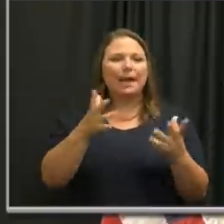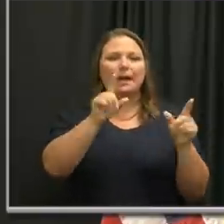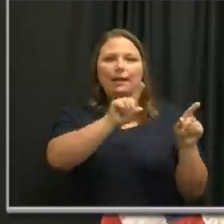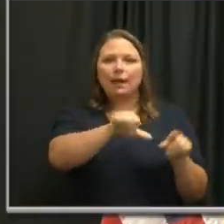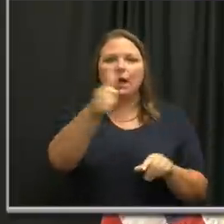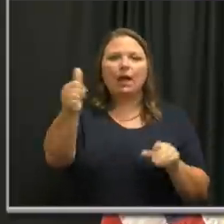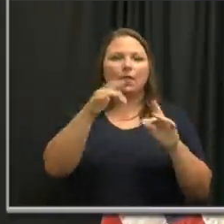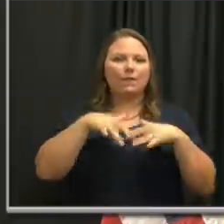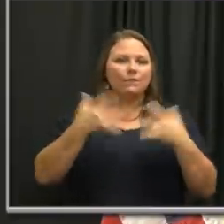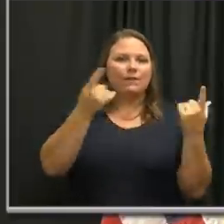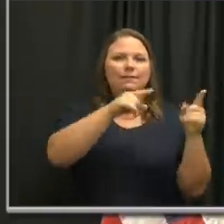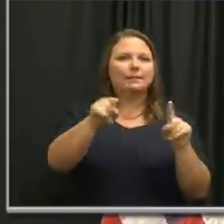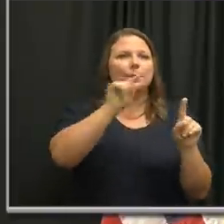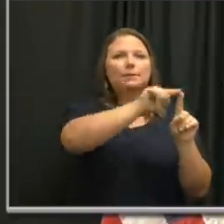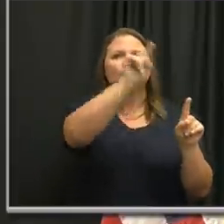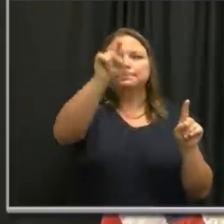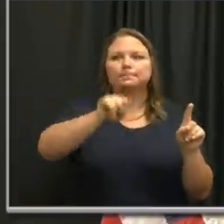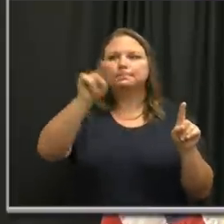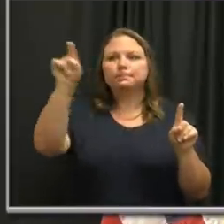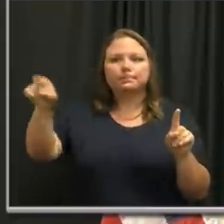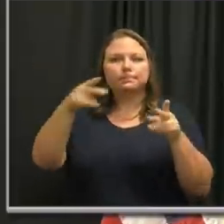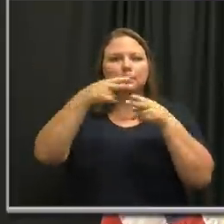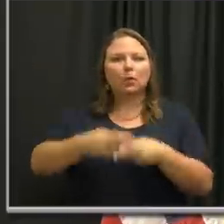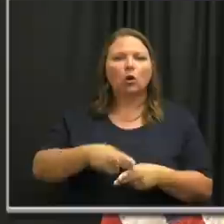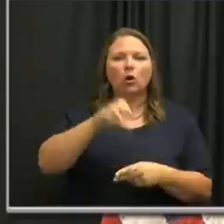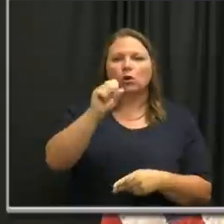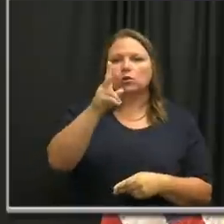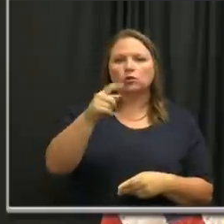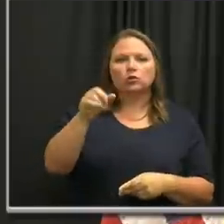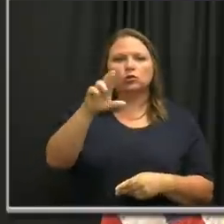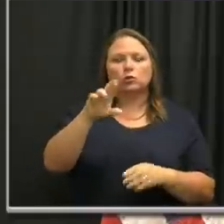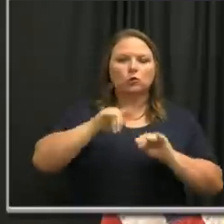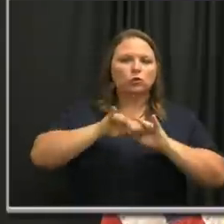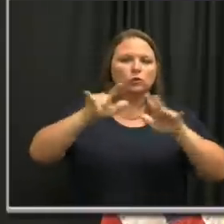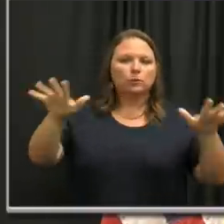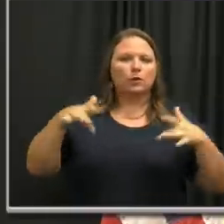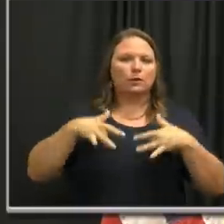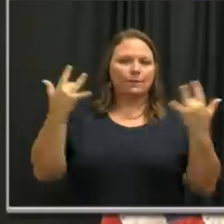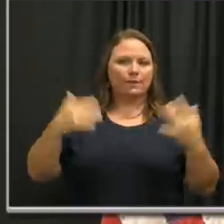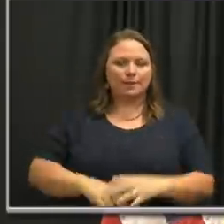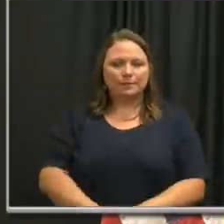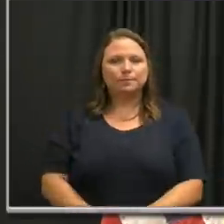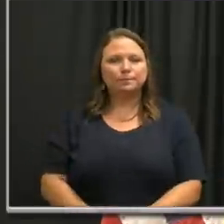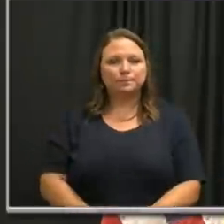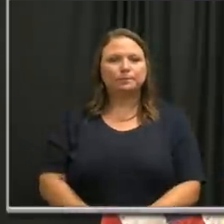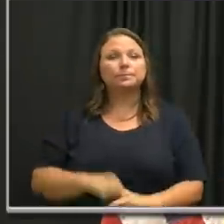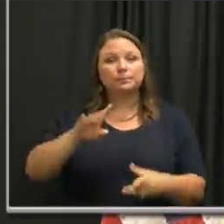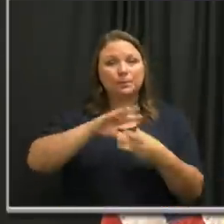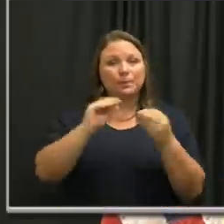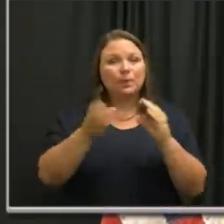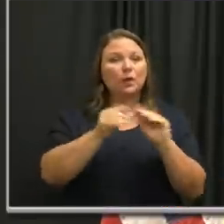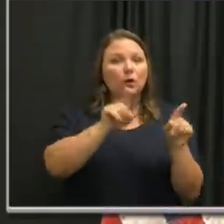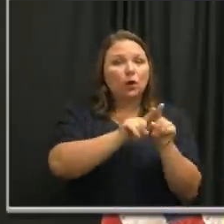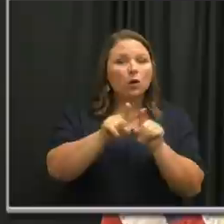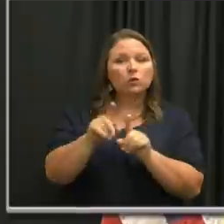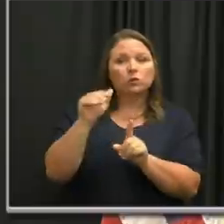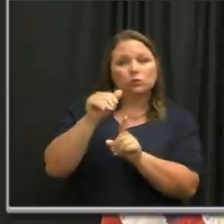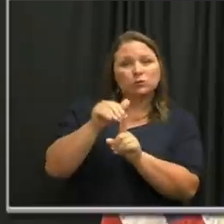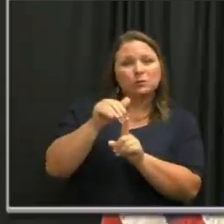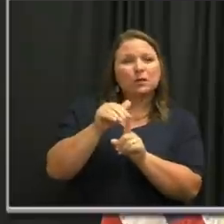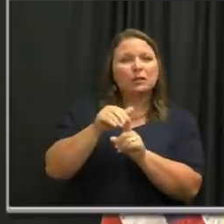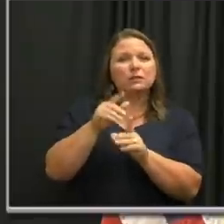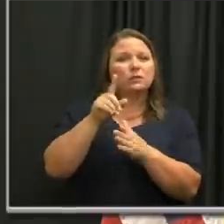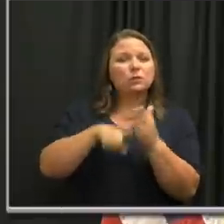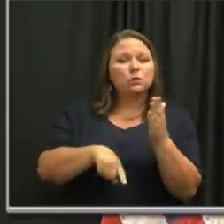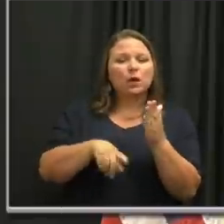reported around the country, and they're referred to as super spreader events. This story also reminds us of what constitutes